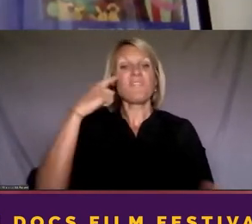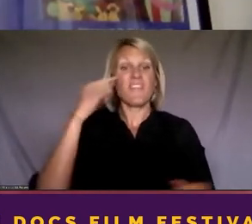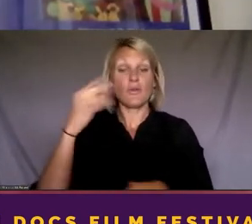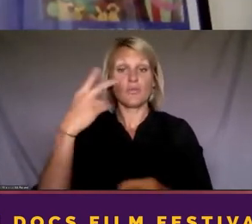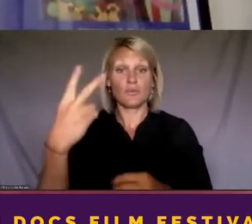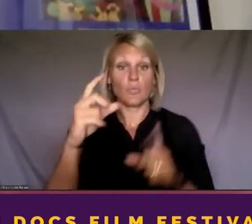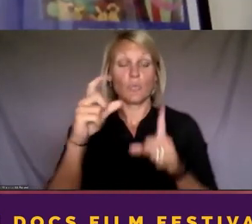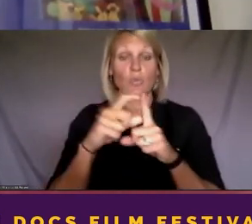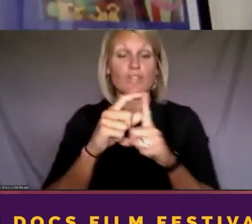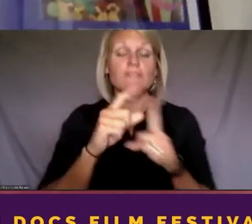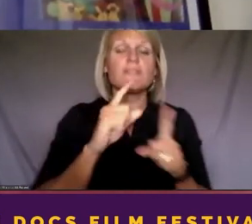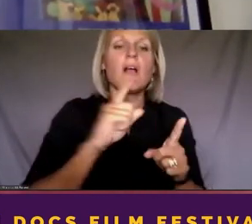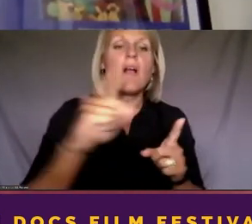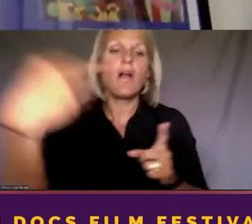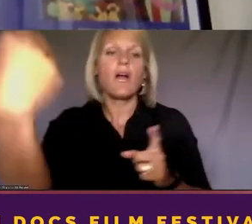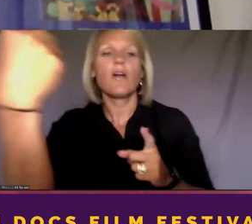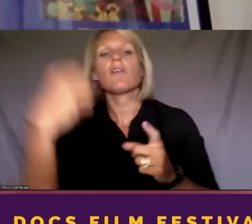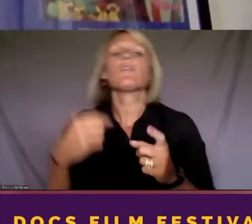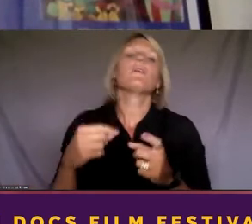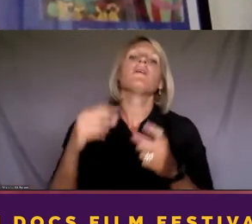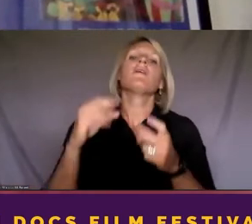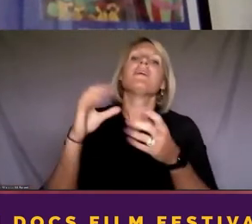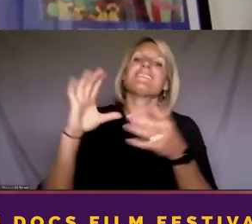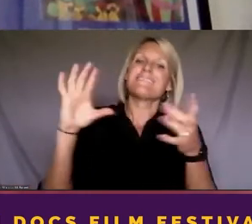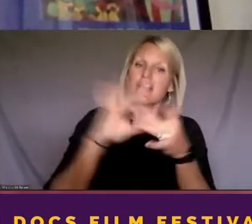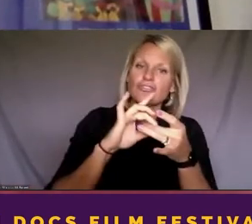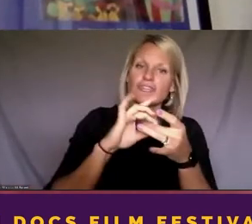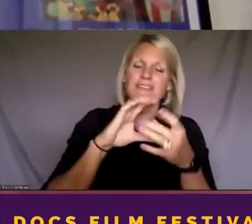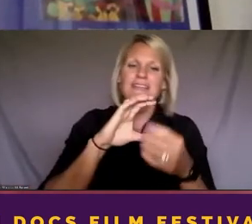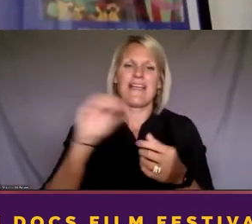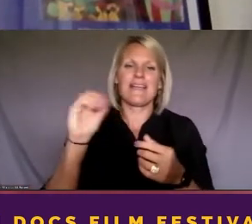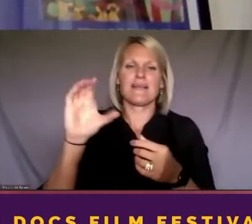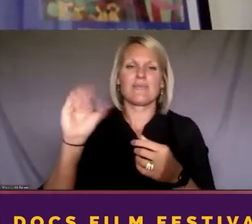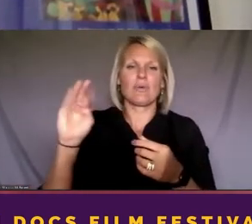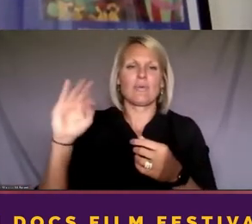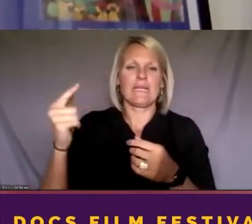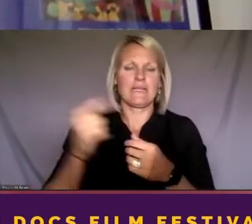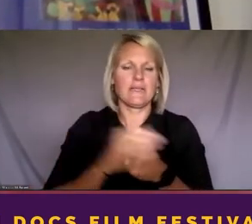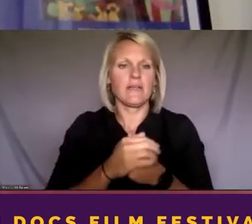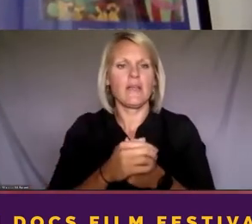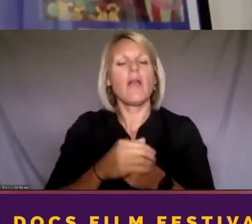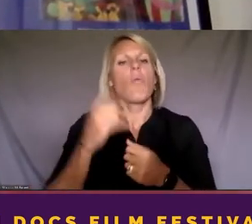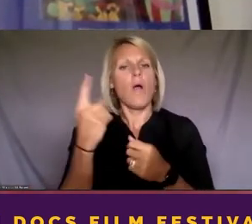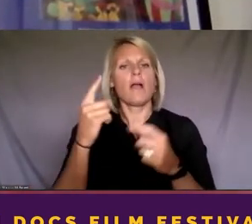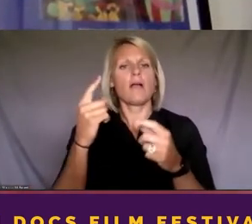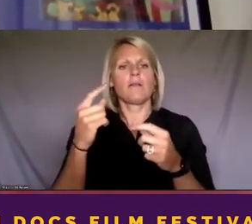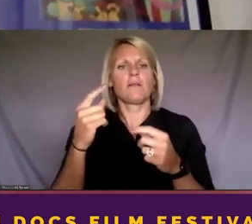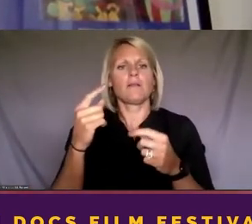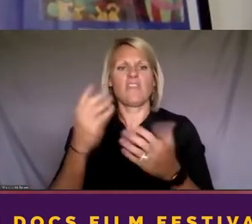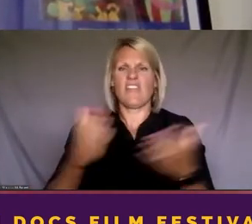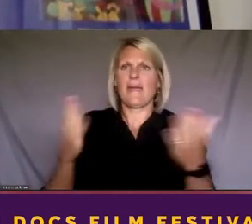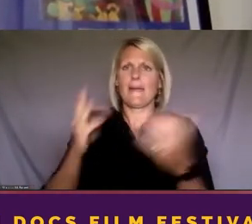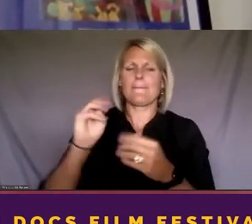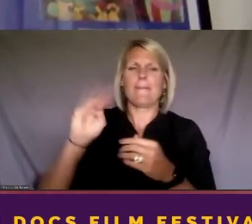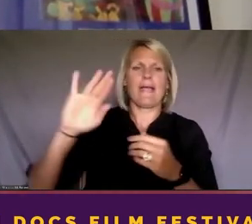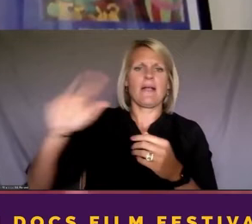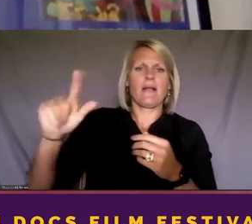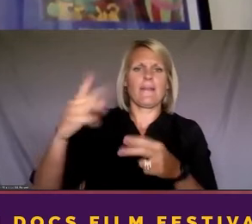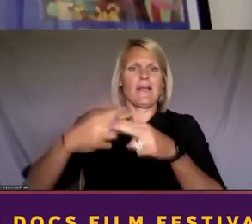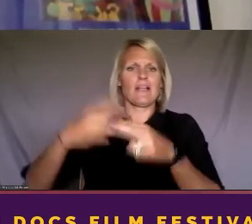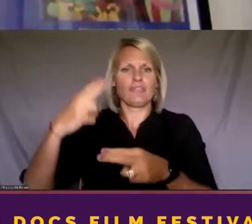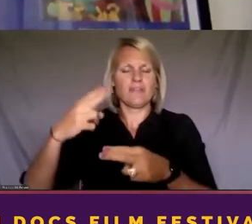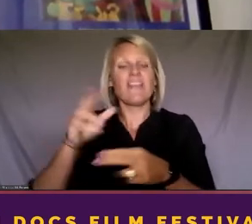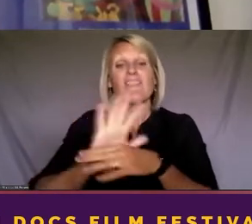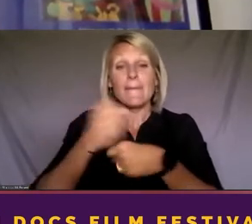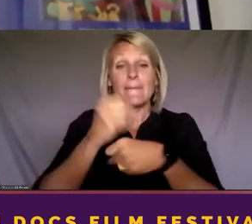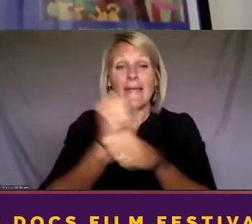connection, when it comes to impact producing, you know, sort of what, what Michael said about filmmaking, being able to give people a sense